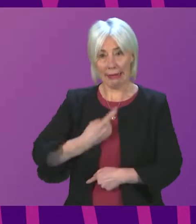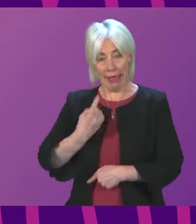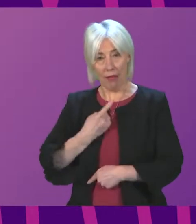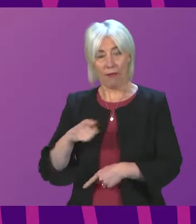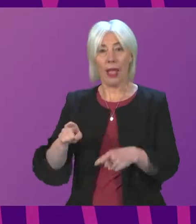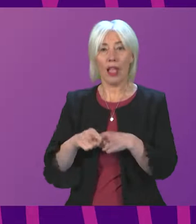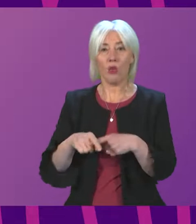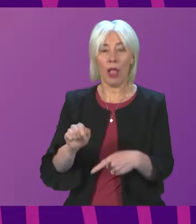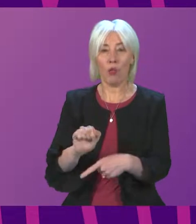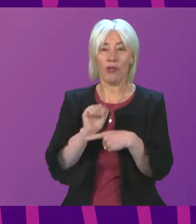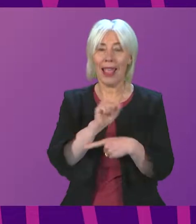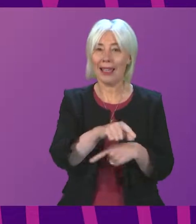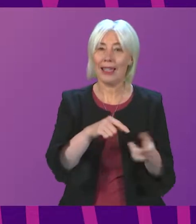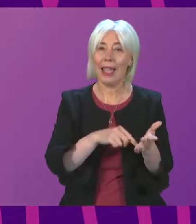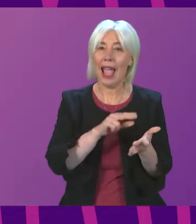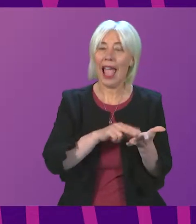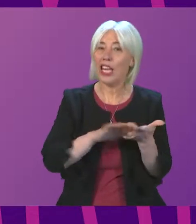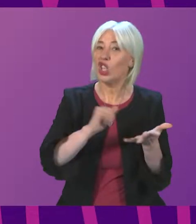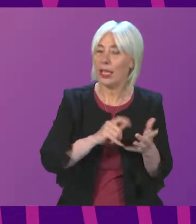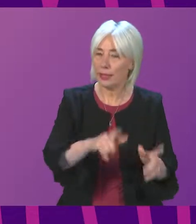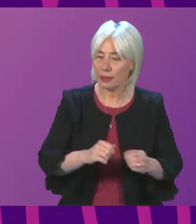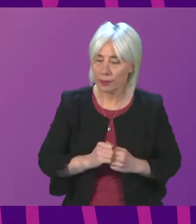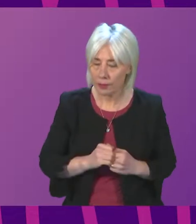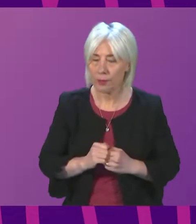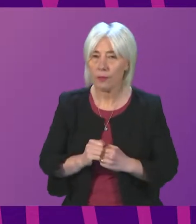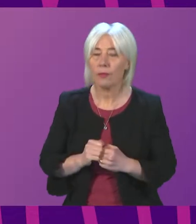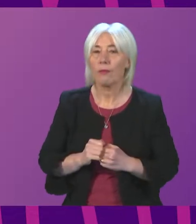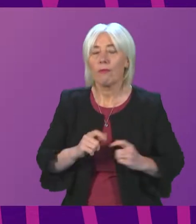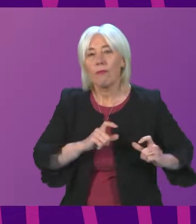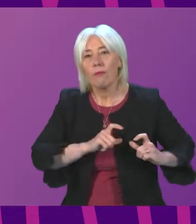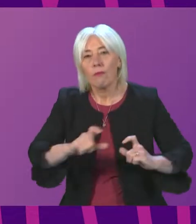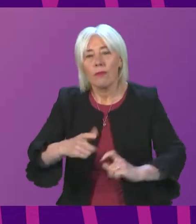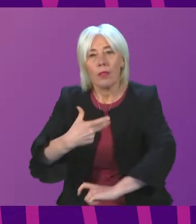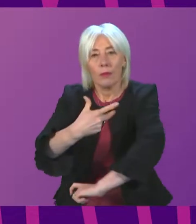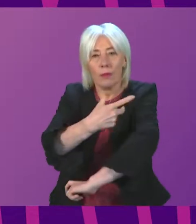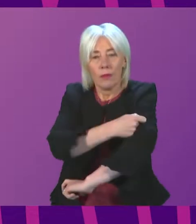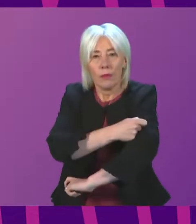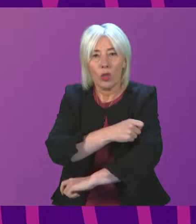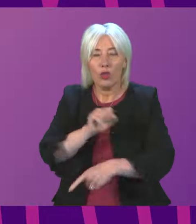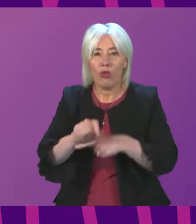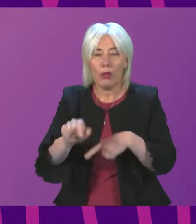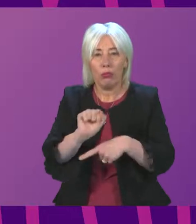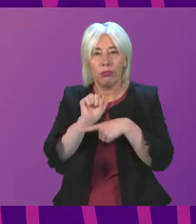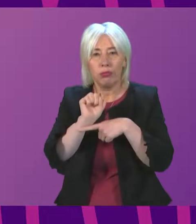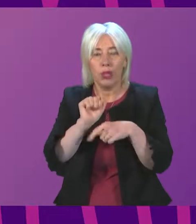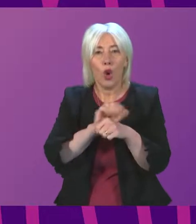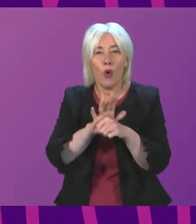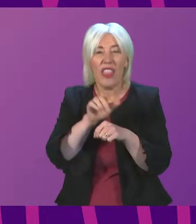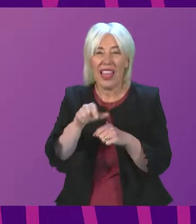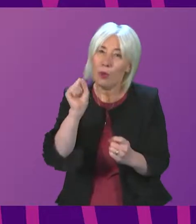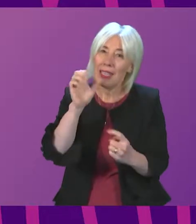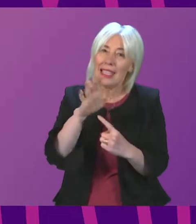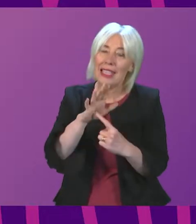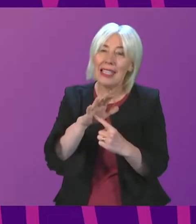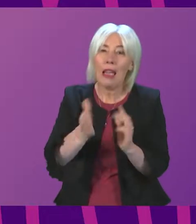protect the NHS. The ongoing use of vaccination in our efforts against COVID will be a key part of an